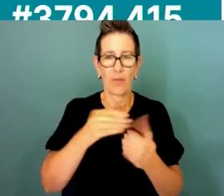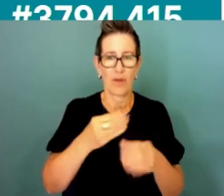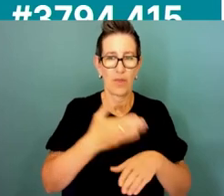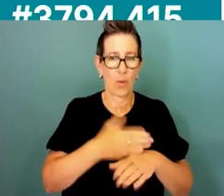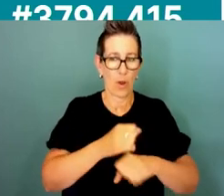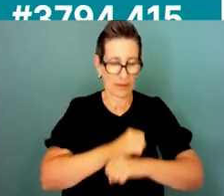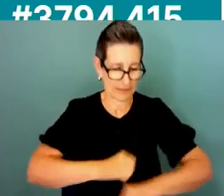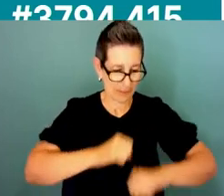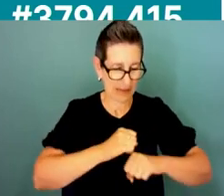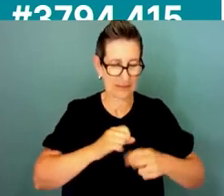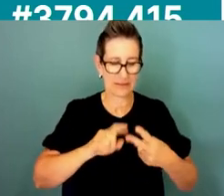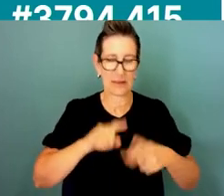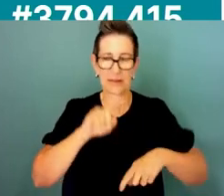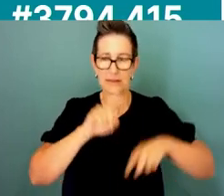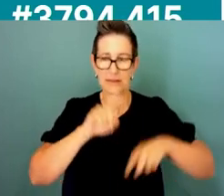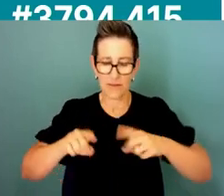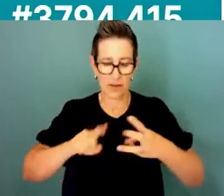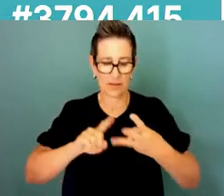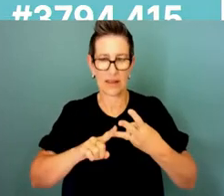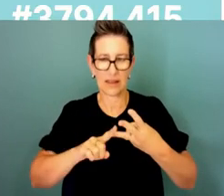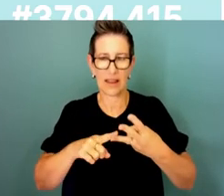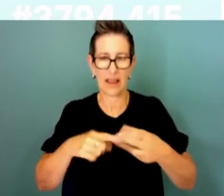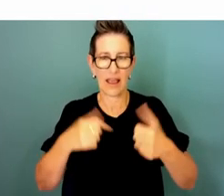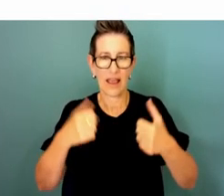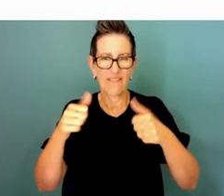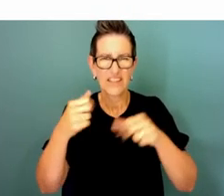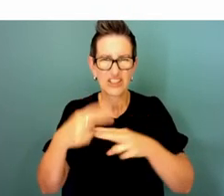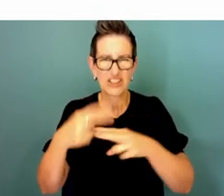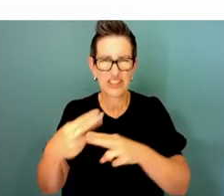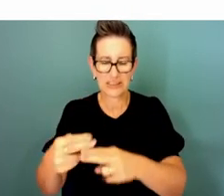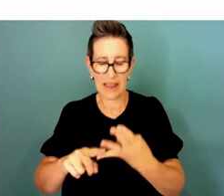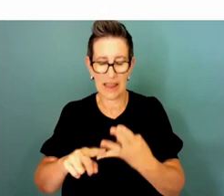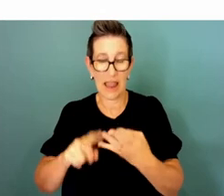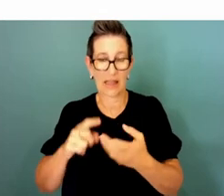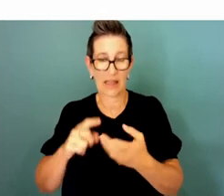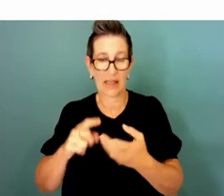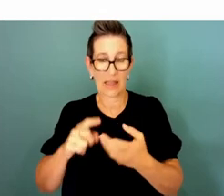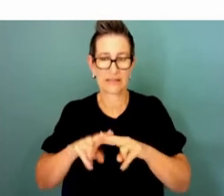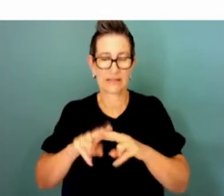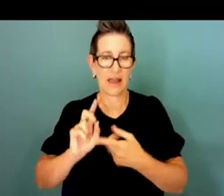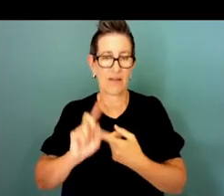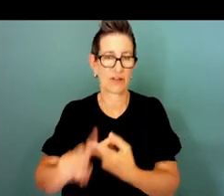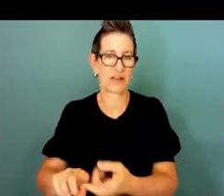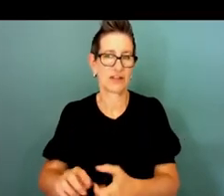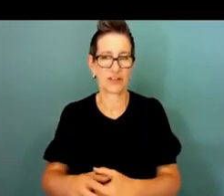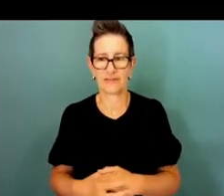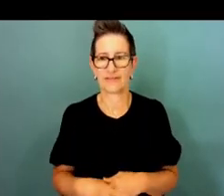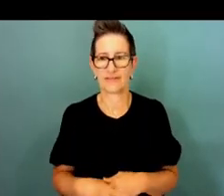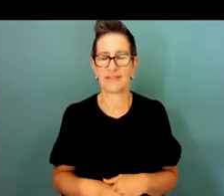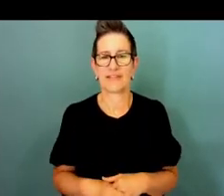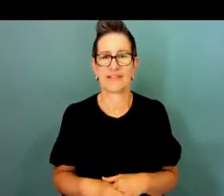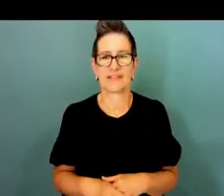retention go on Peter you grabbed your mic so did it in France look